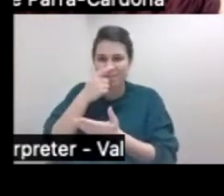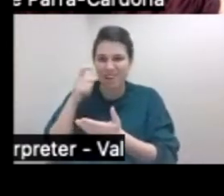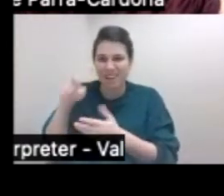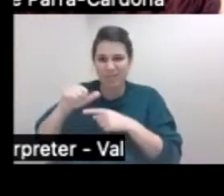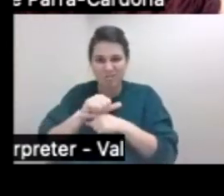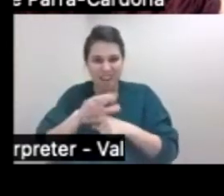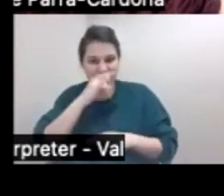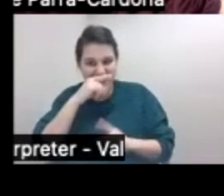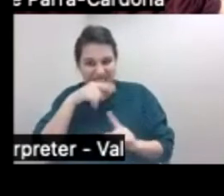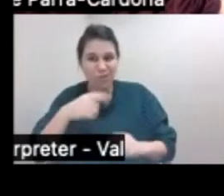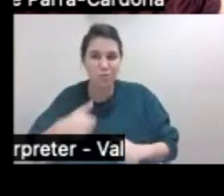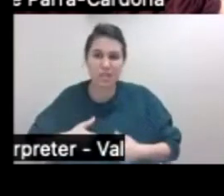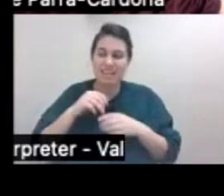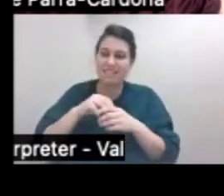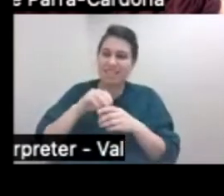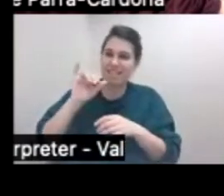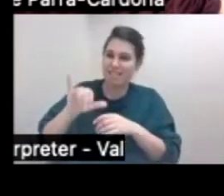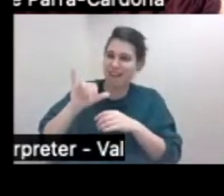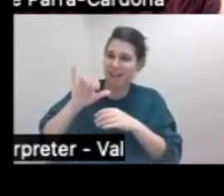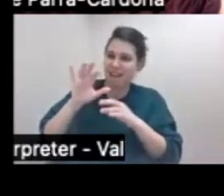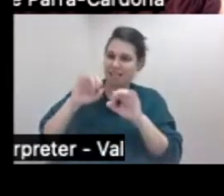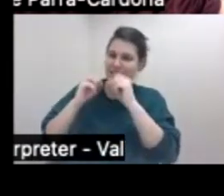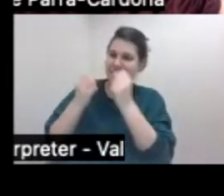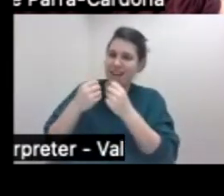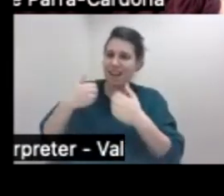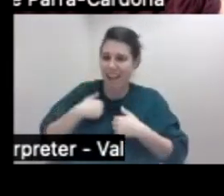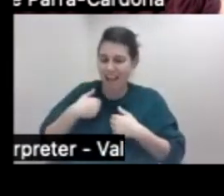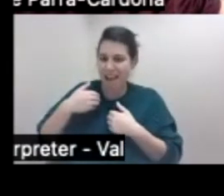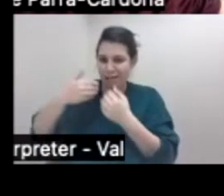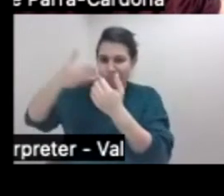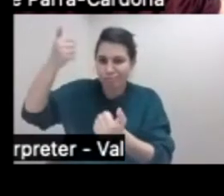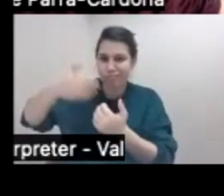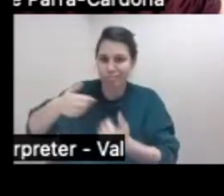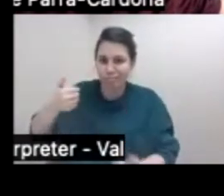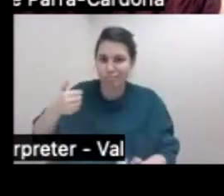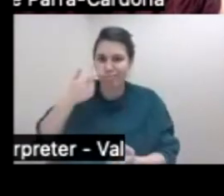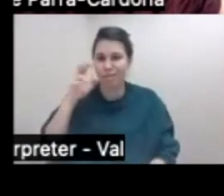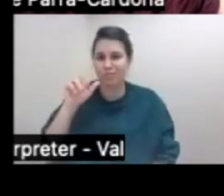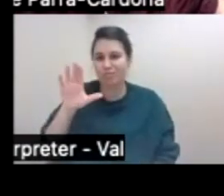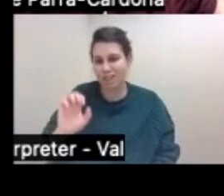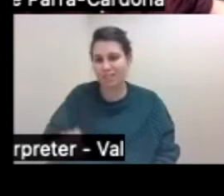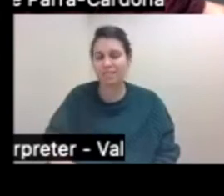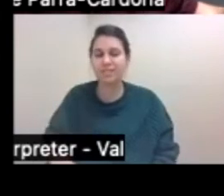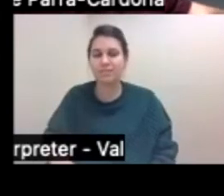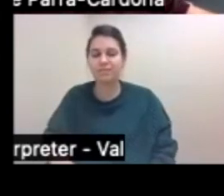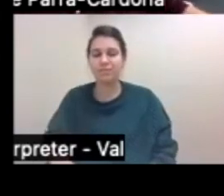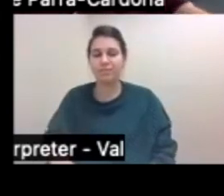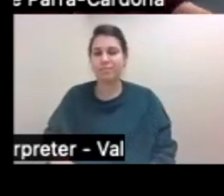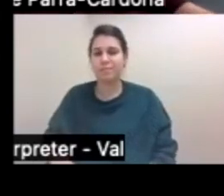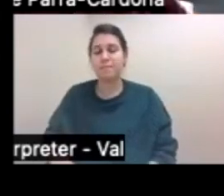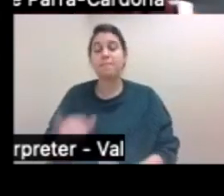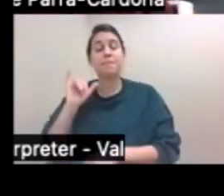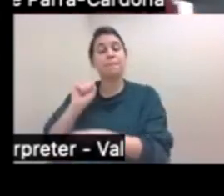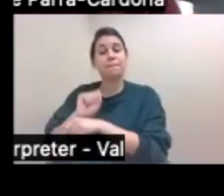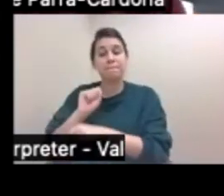in a society that is racially stratified in which they will most likely experience discrimination. So, as a result of that work, the